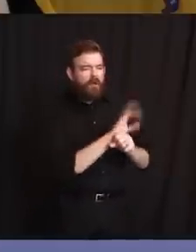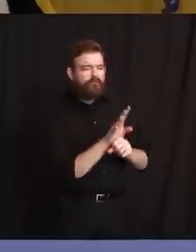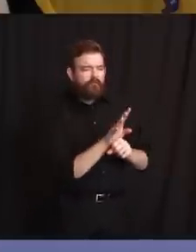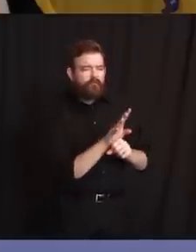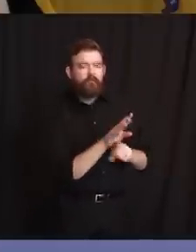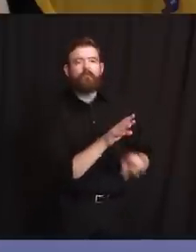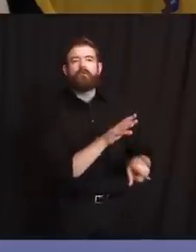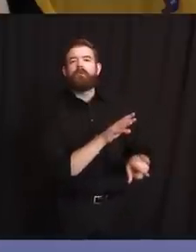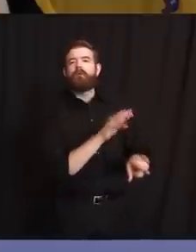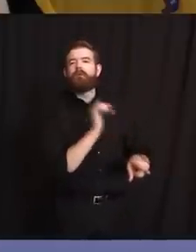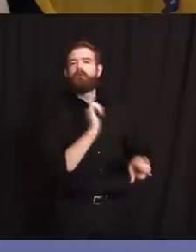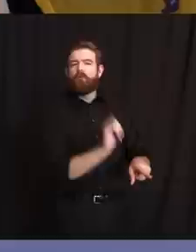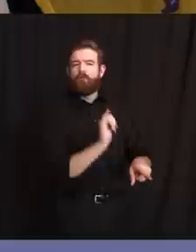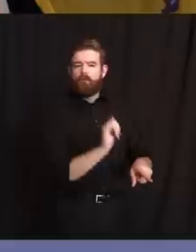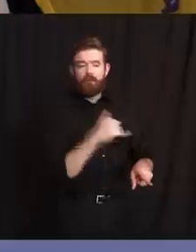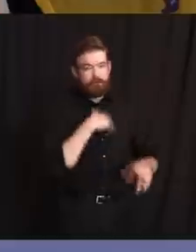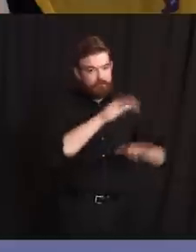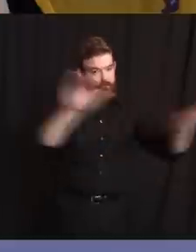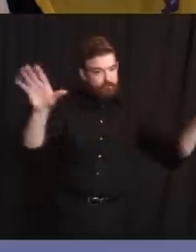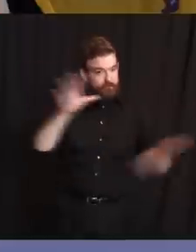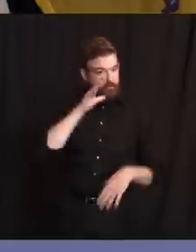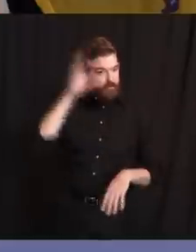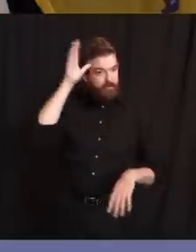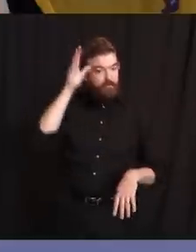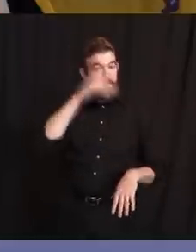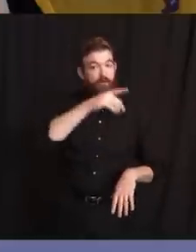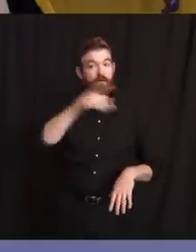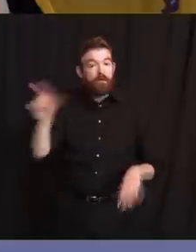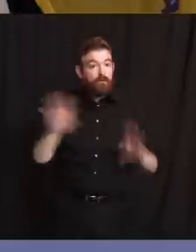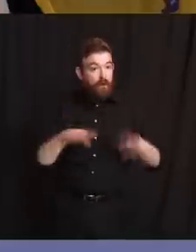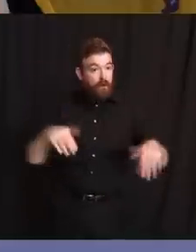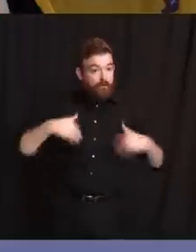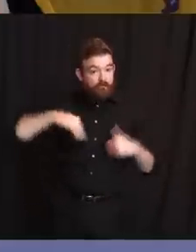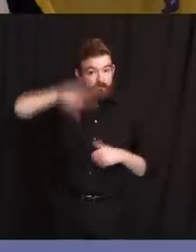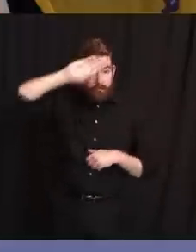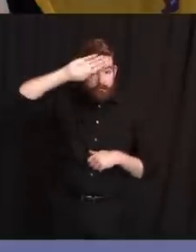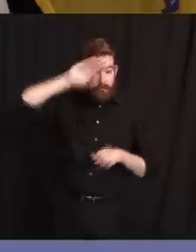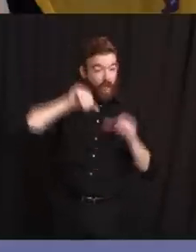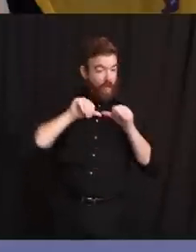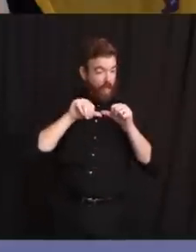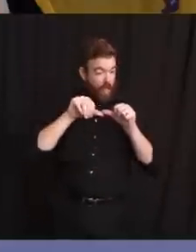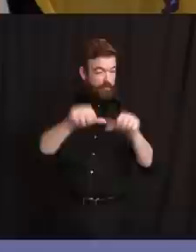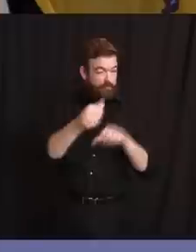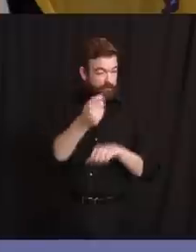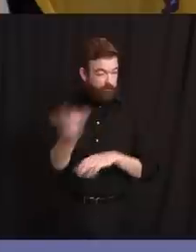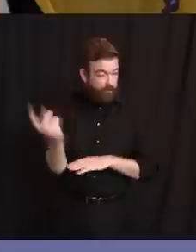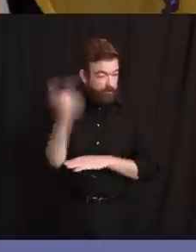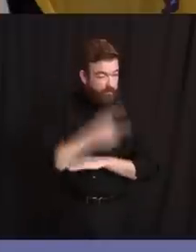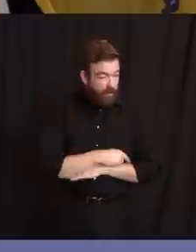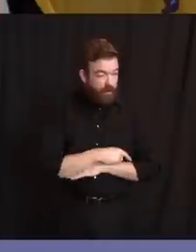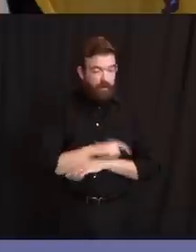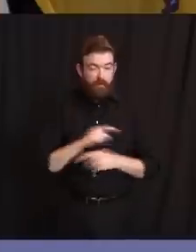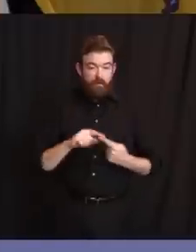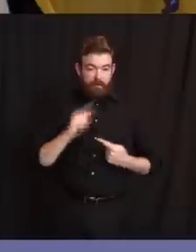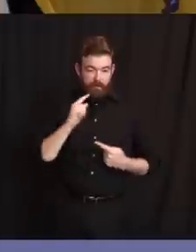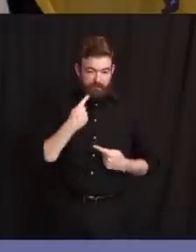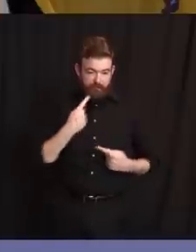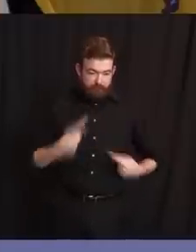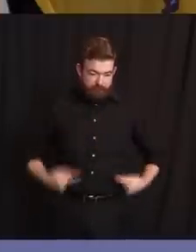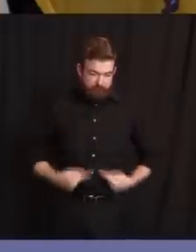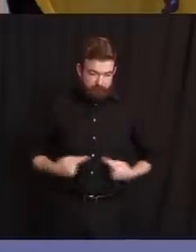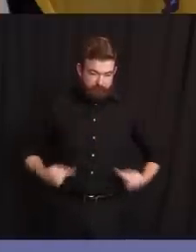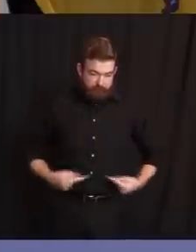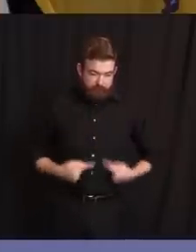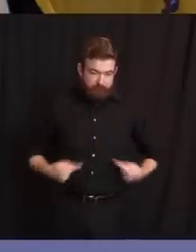children. They have a fever, they have a fever for several days, as well as severe abdominal pain, as these are symptoms